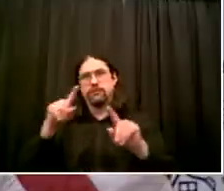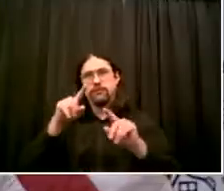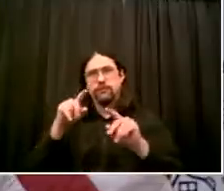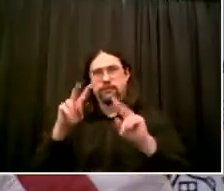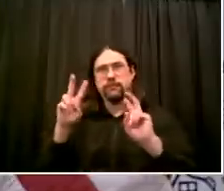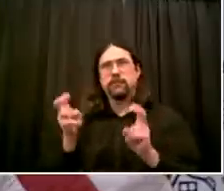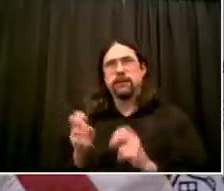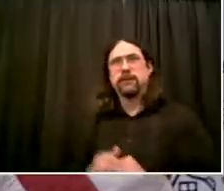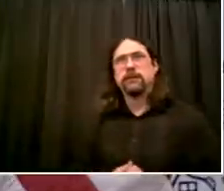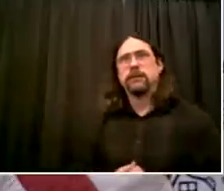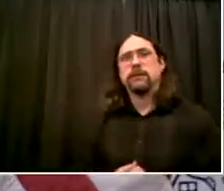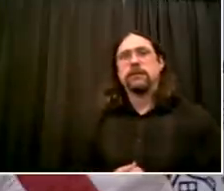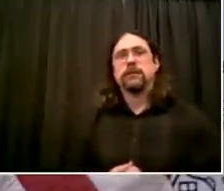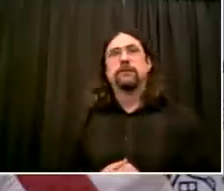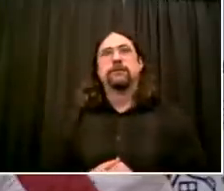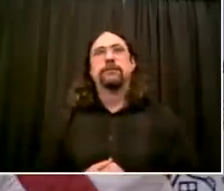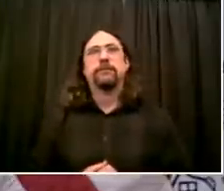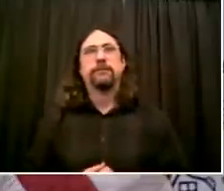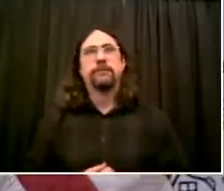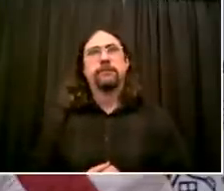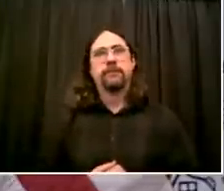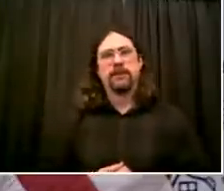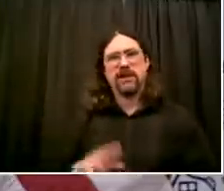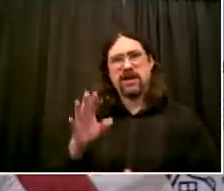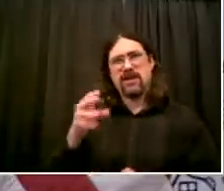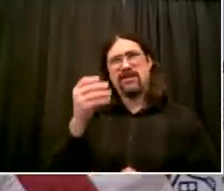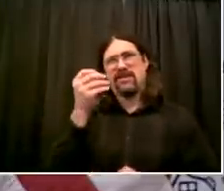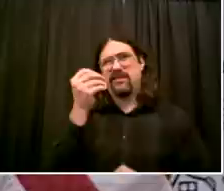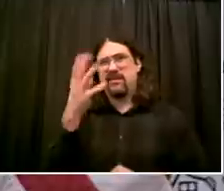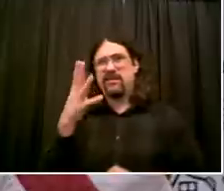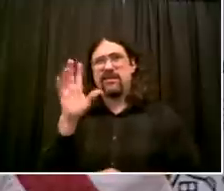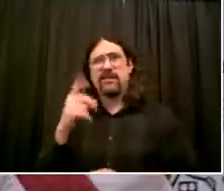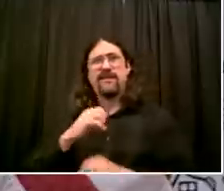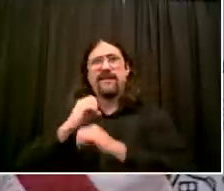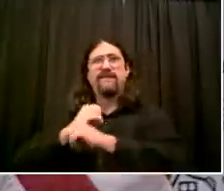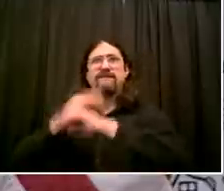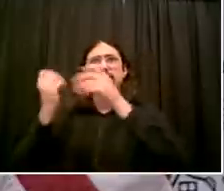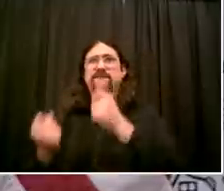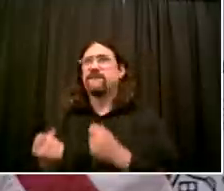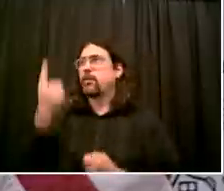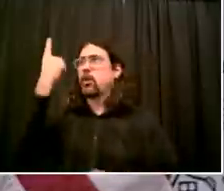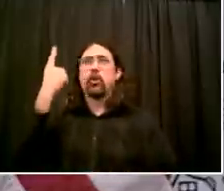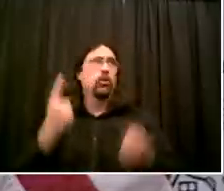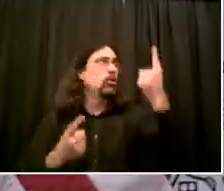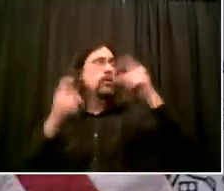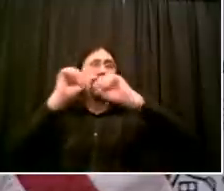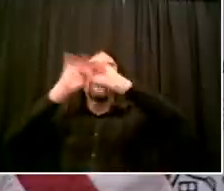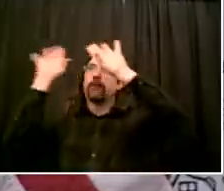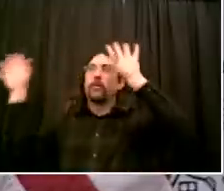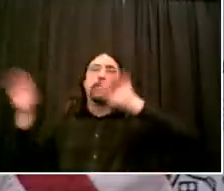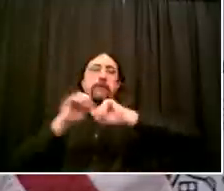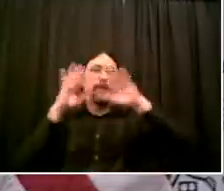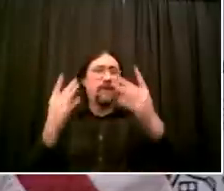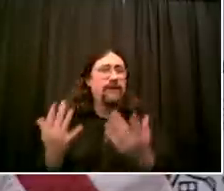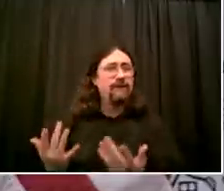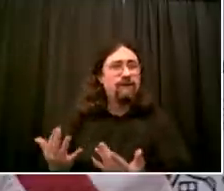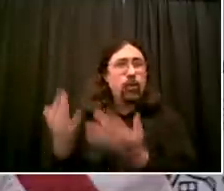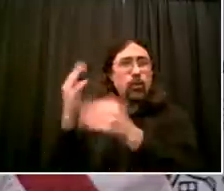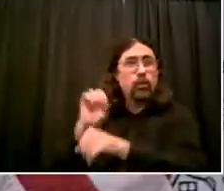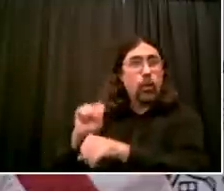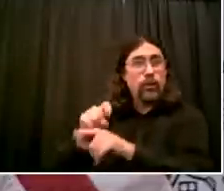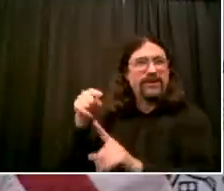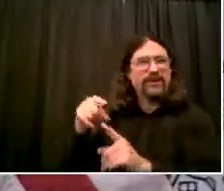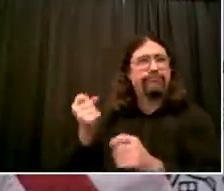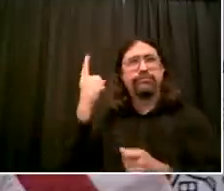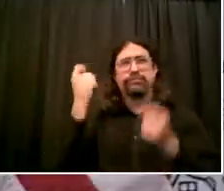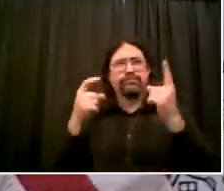crazy, both in the day and the nighttime in Upper Manhattan and Inwood specifically. And you've heard complaints from around the city and there,